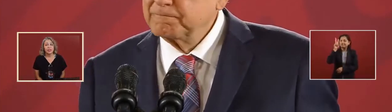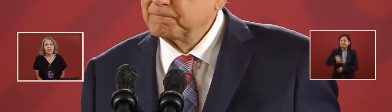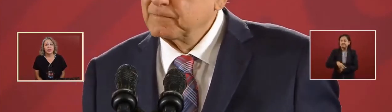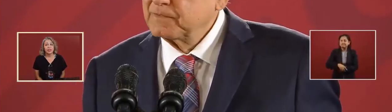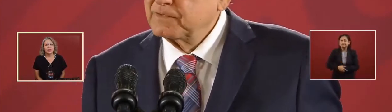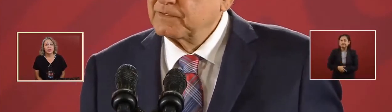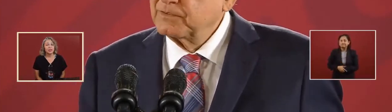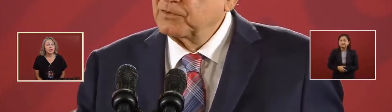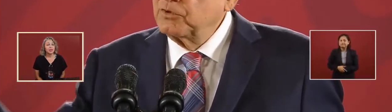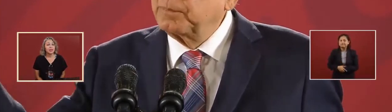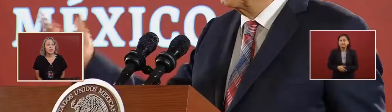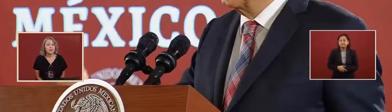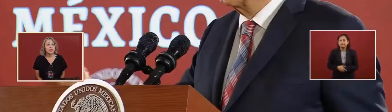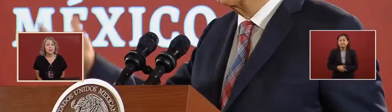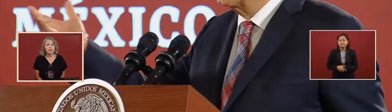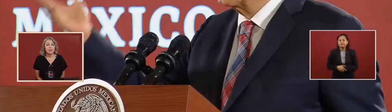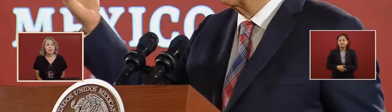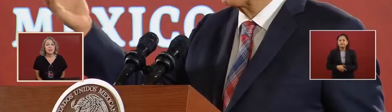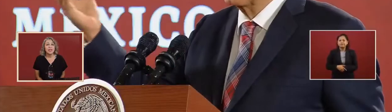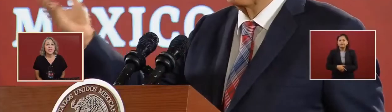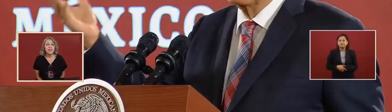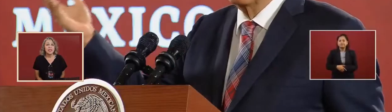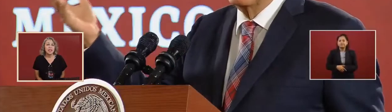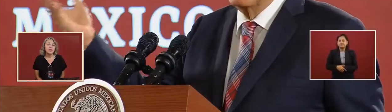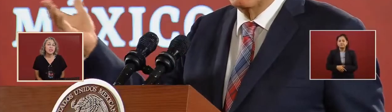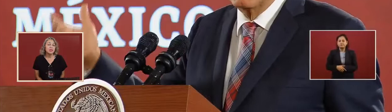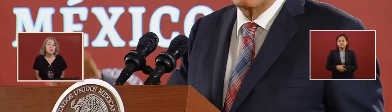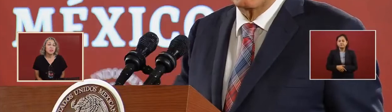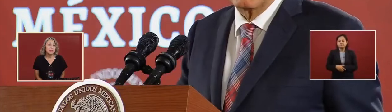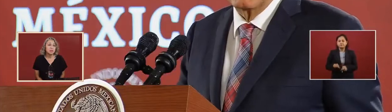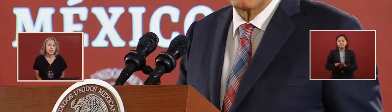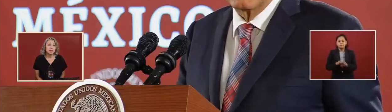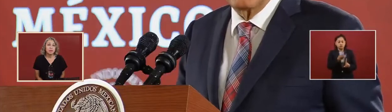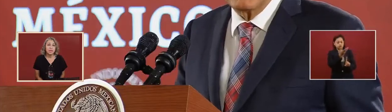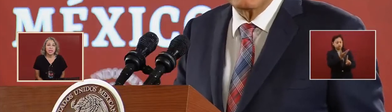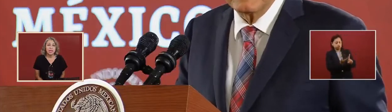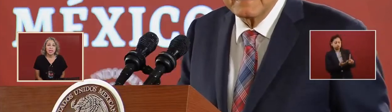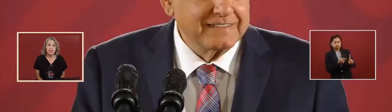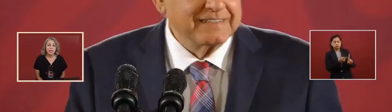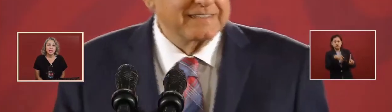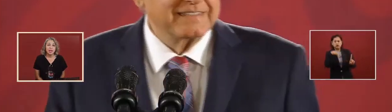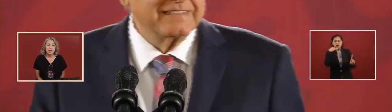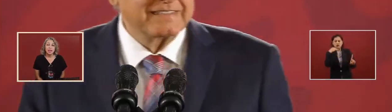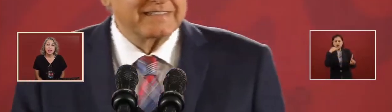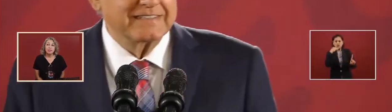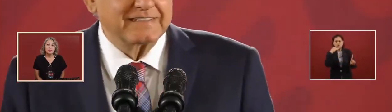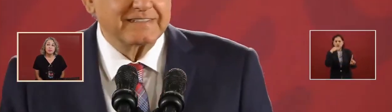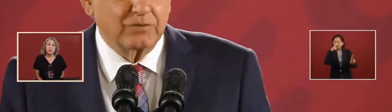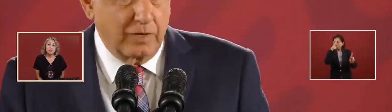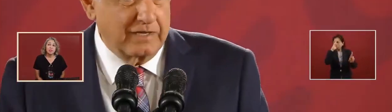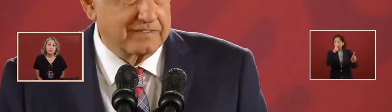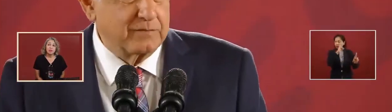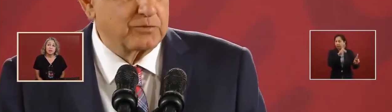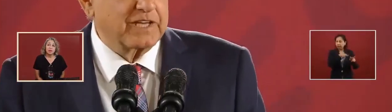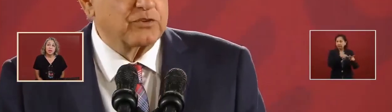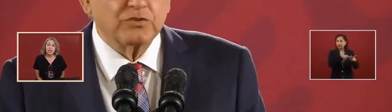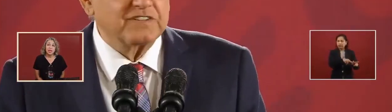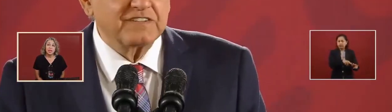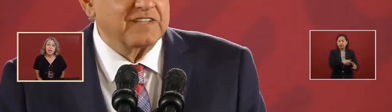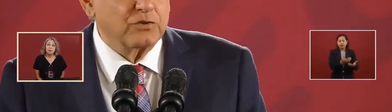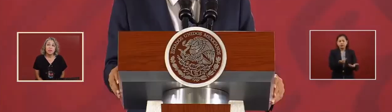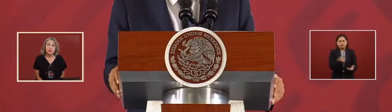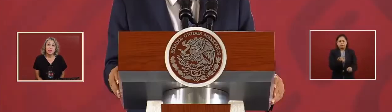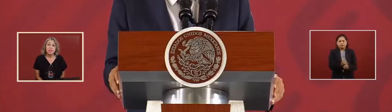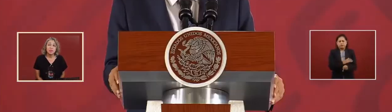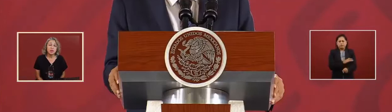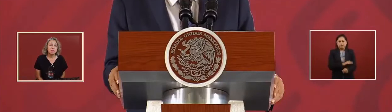They didn't even lose their respectability. Even more so. It came to an extreme that they didn't